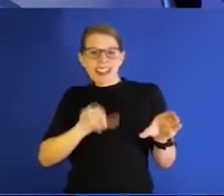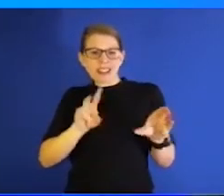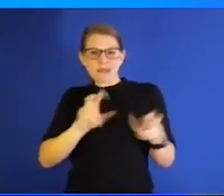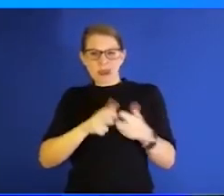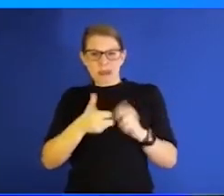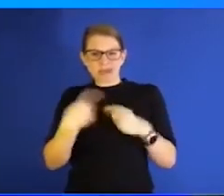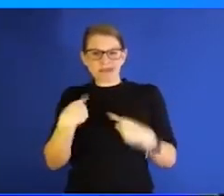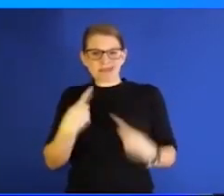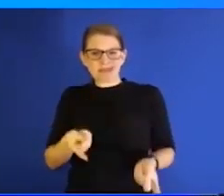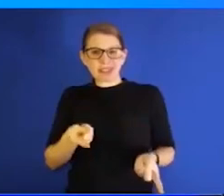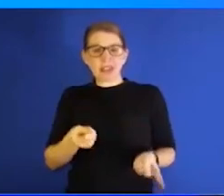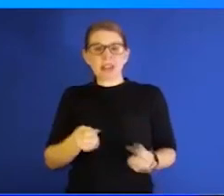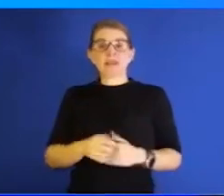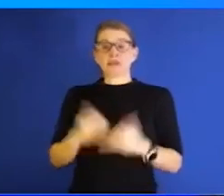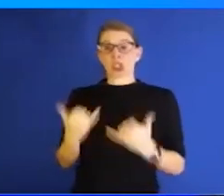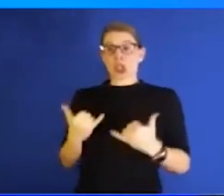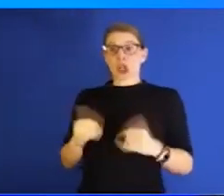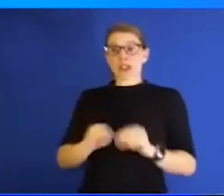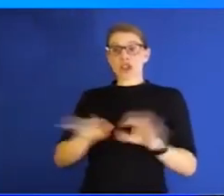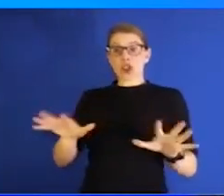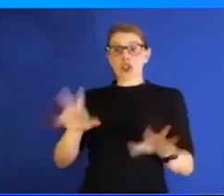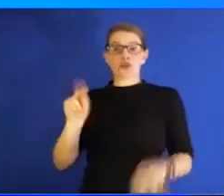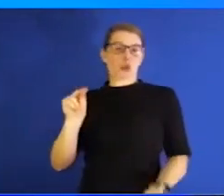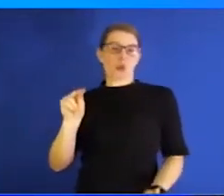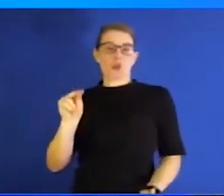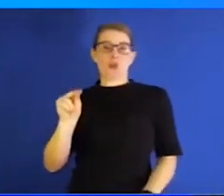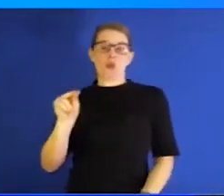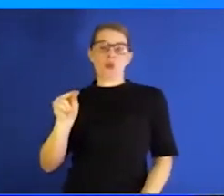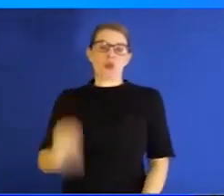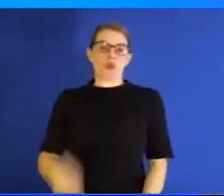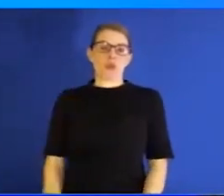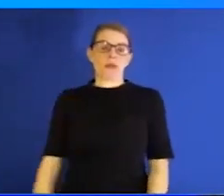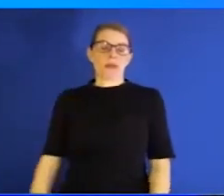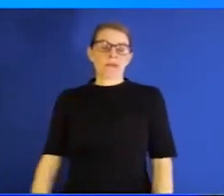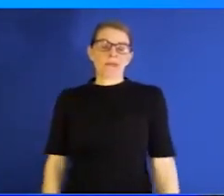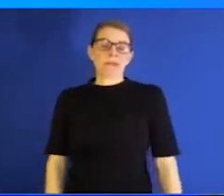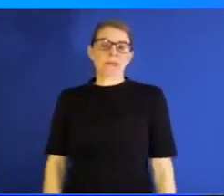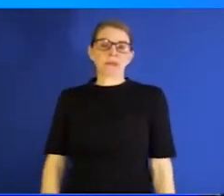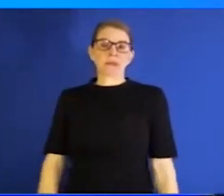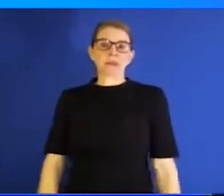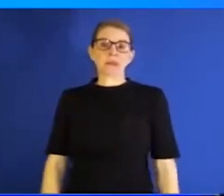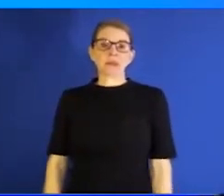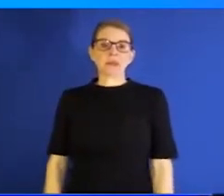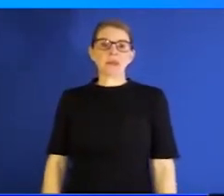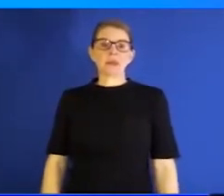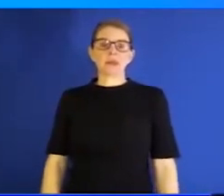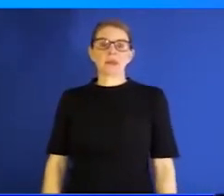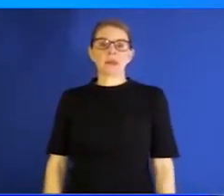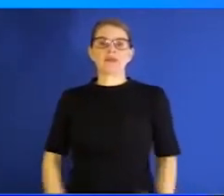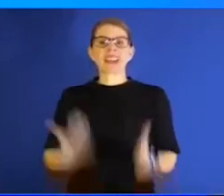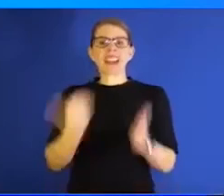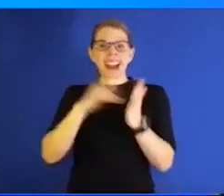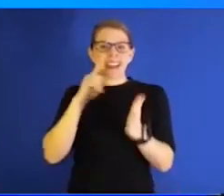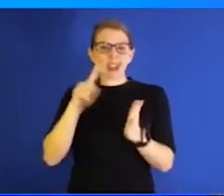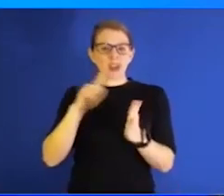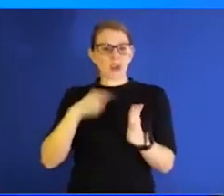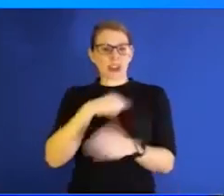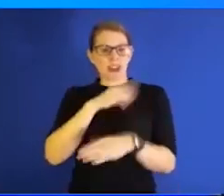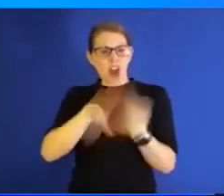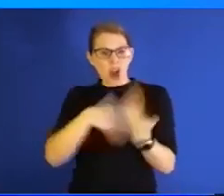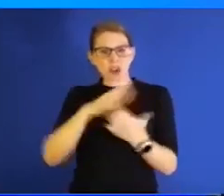Current surge, I would say no. I mean, think, again, I think we all learned how to adjust last year